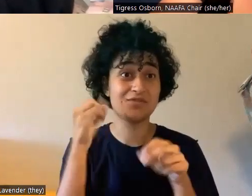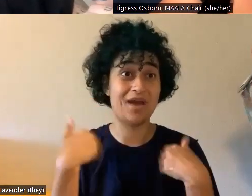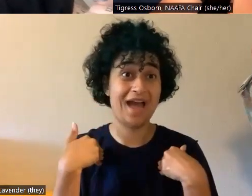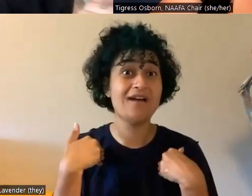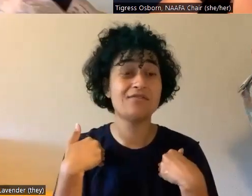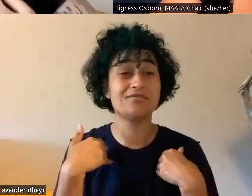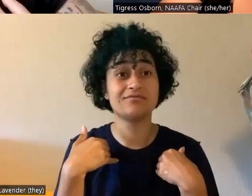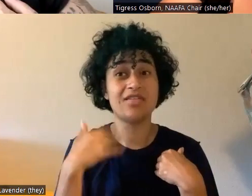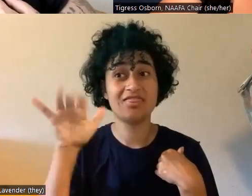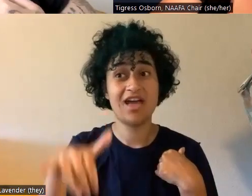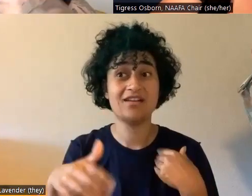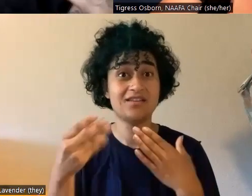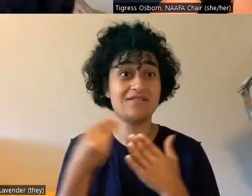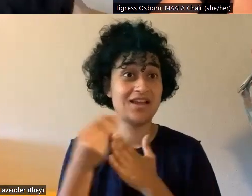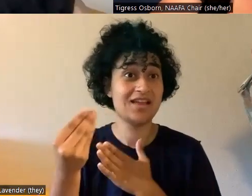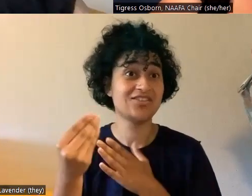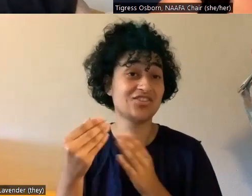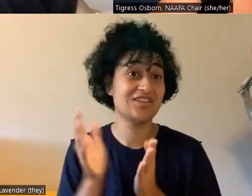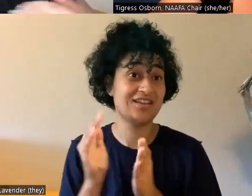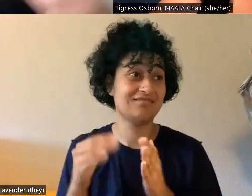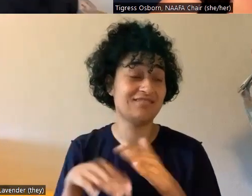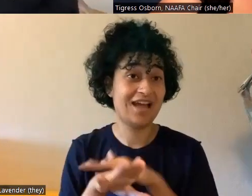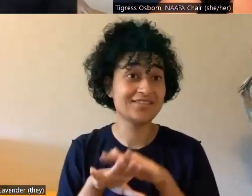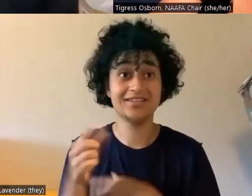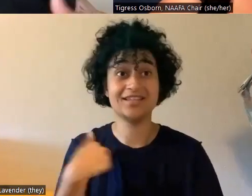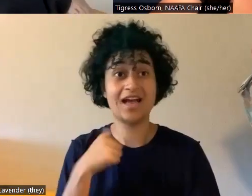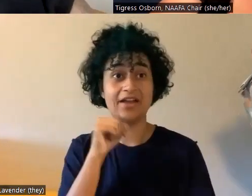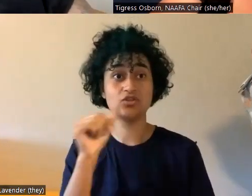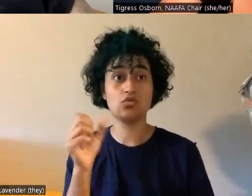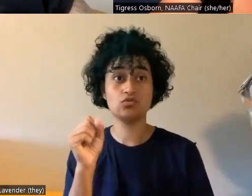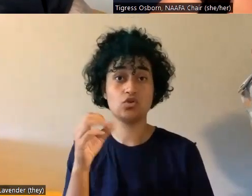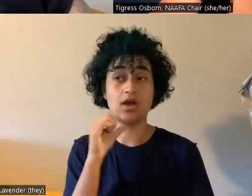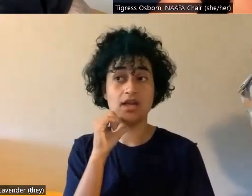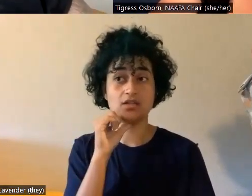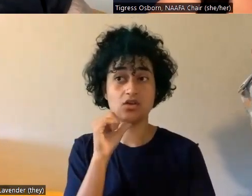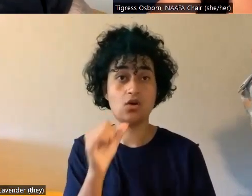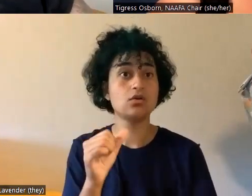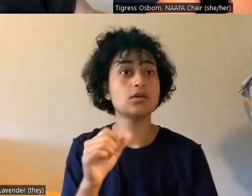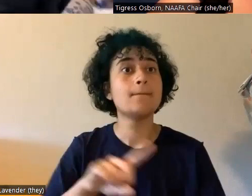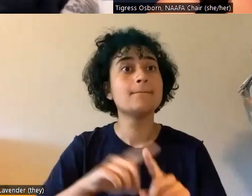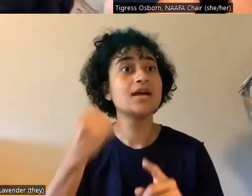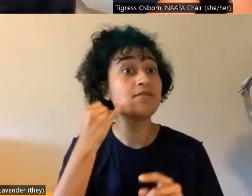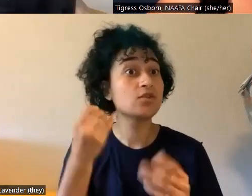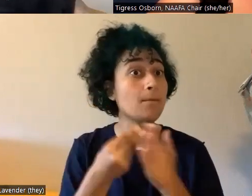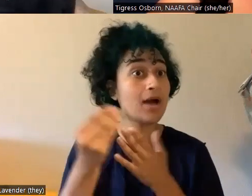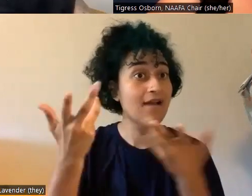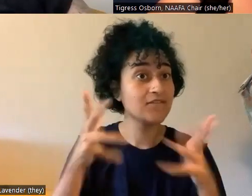access, I often don't. So I can't, but if you did, they would refund it for you. So it's like, people ask things like that.